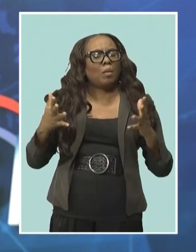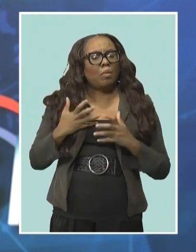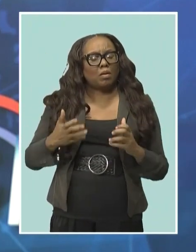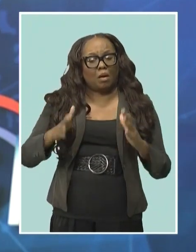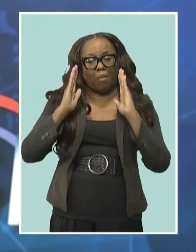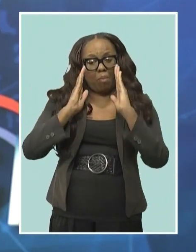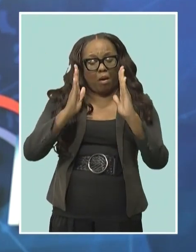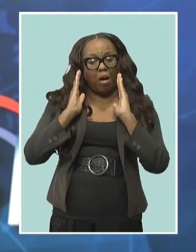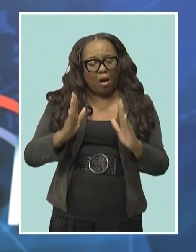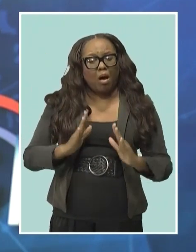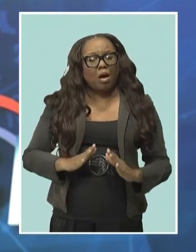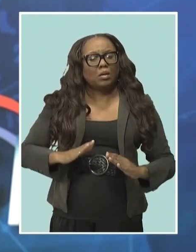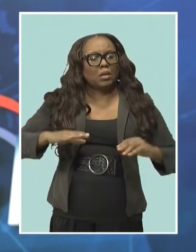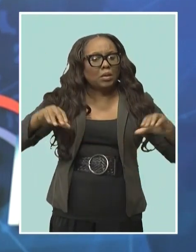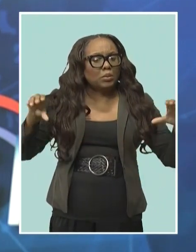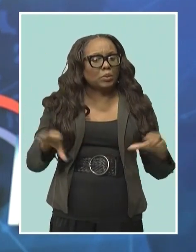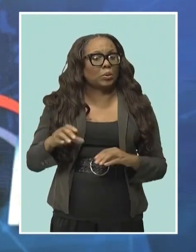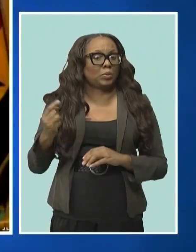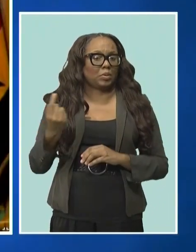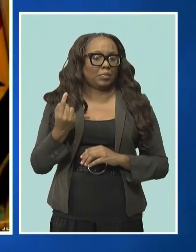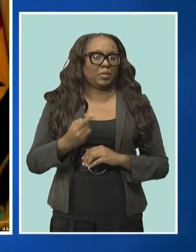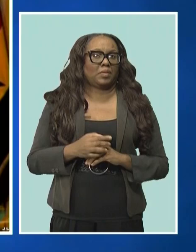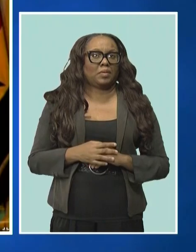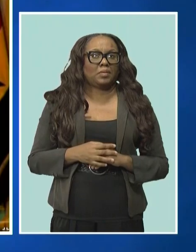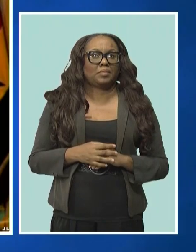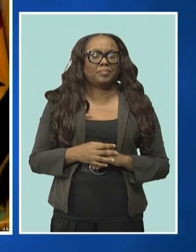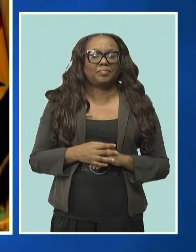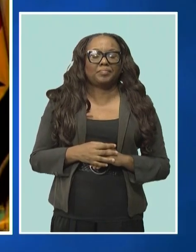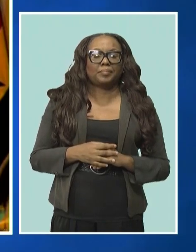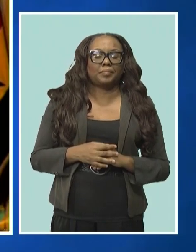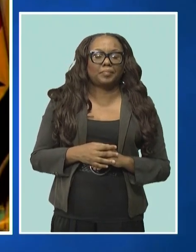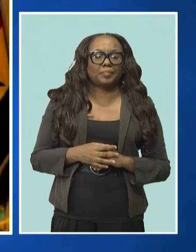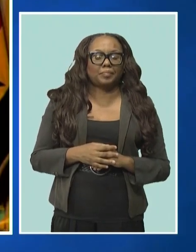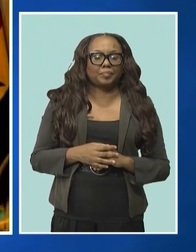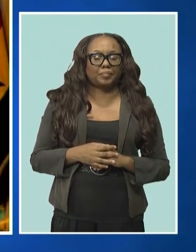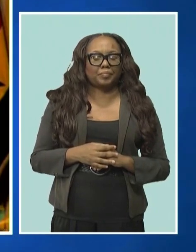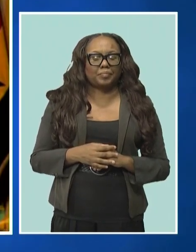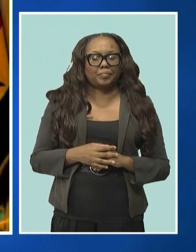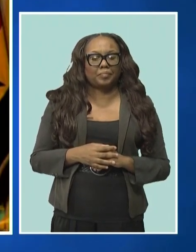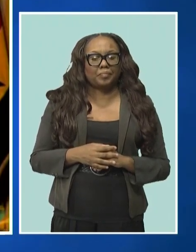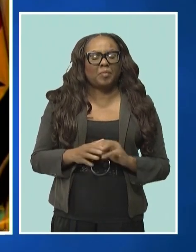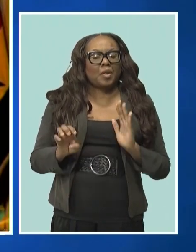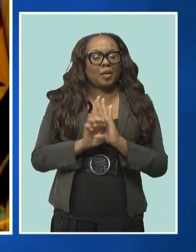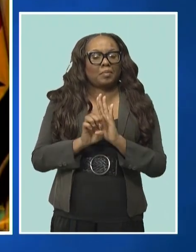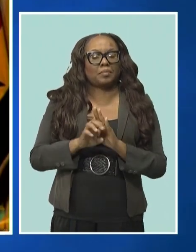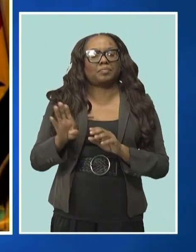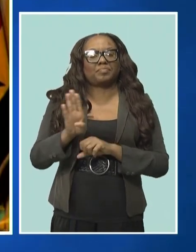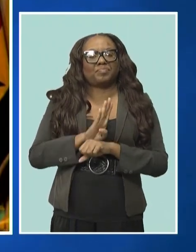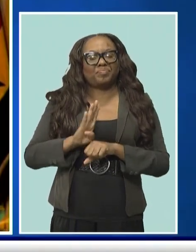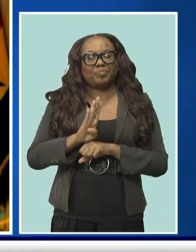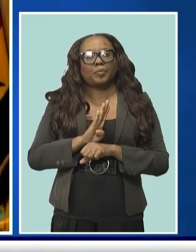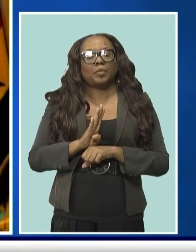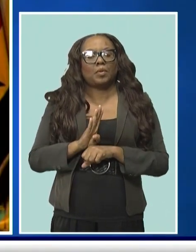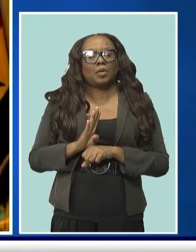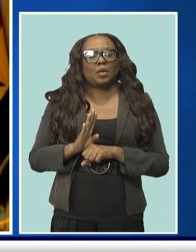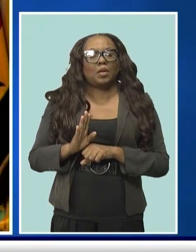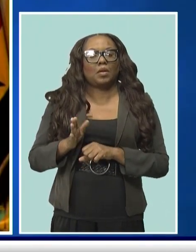attention. In the case of Barbados, we currently homeport cruise ships